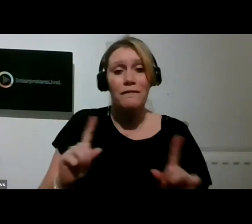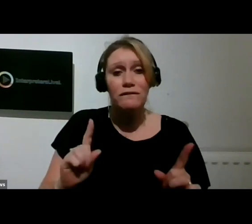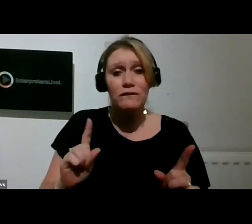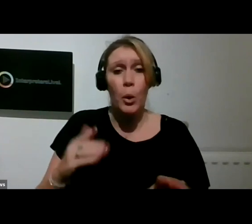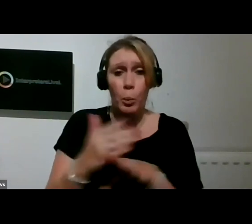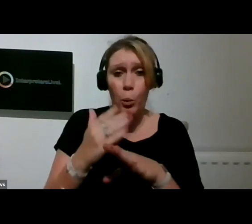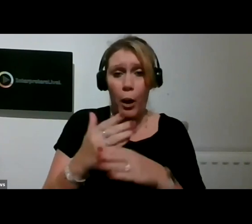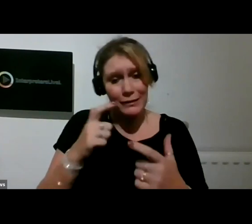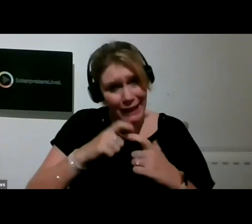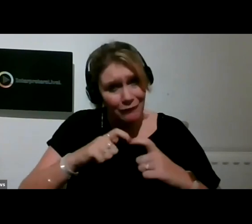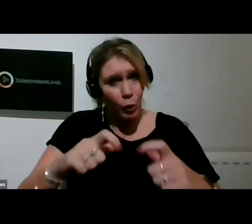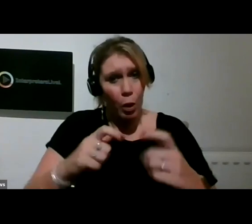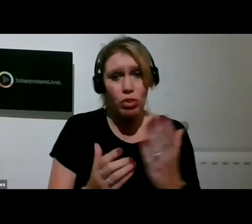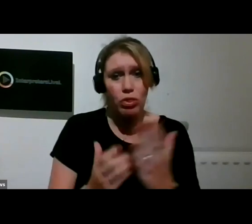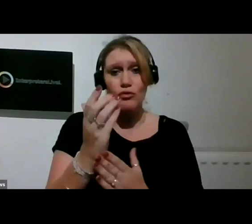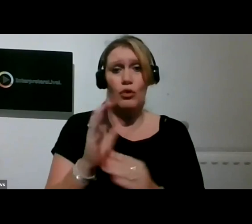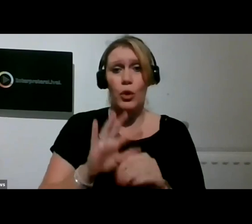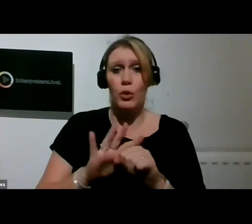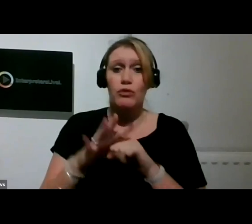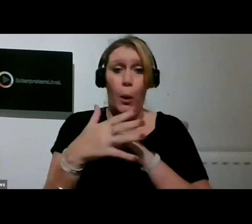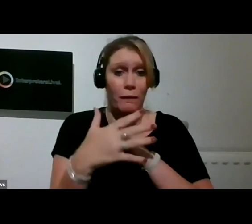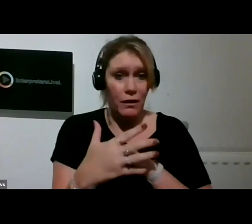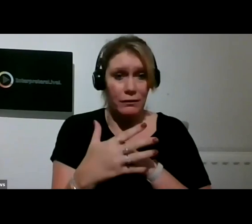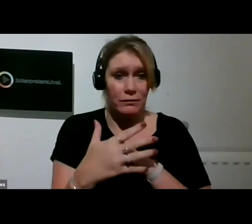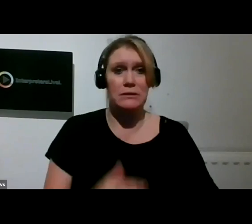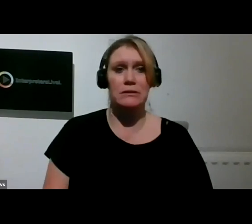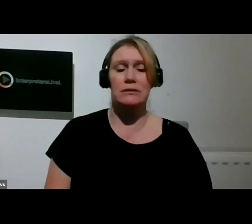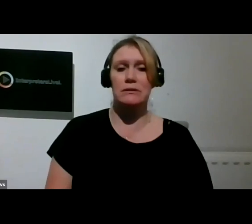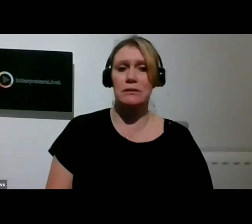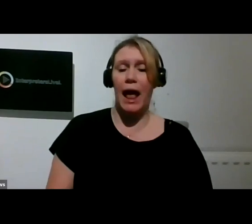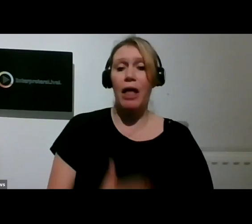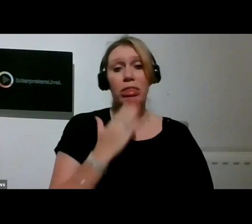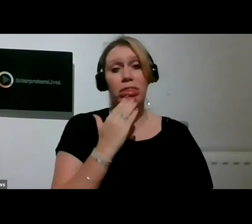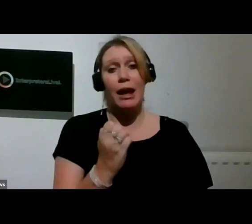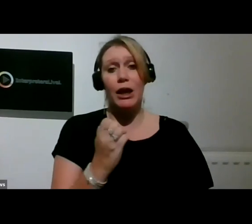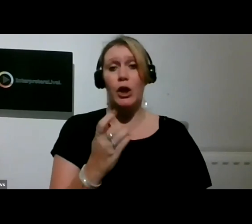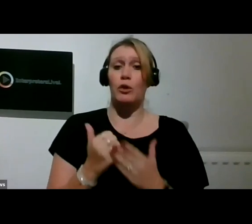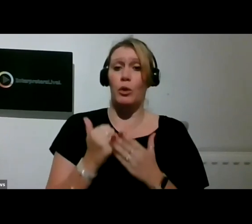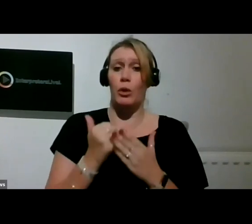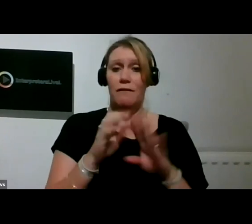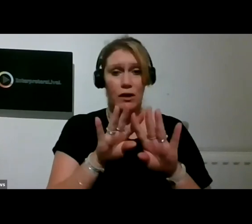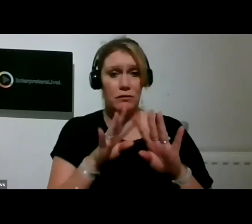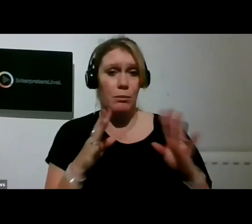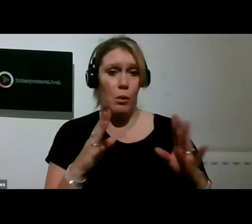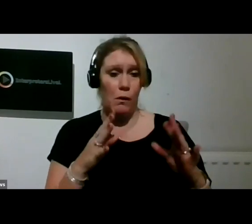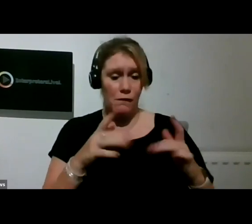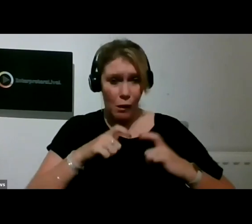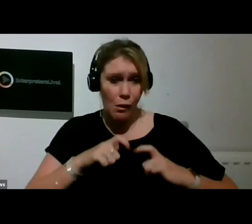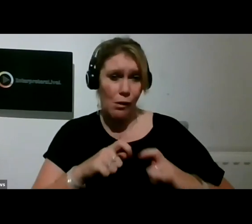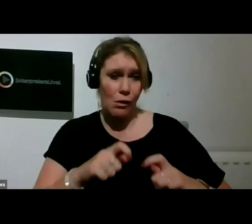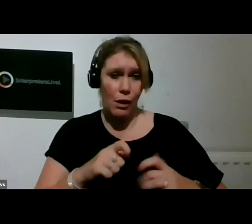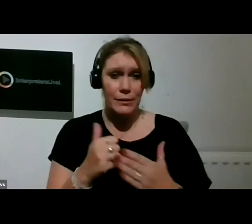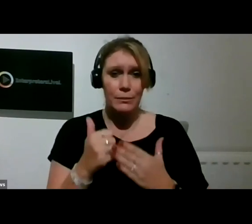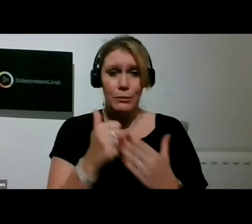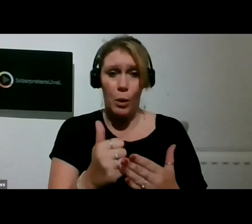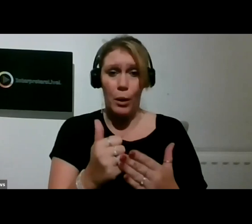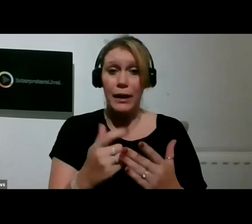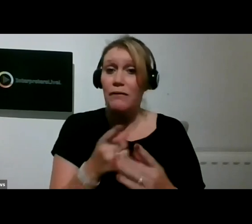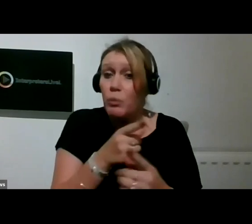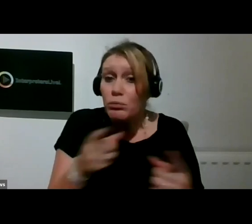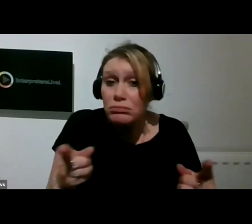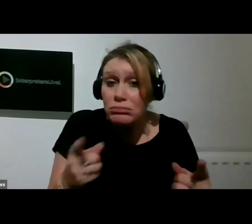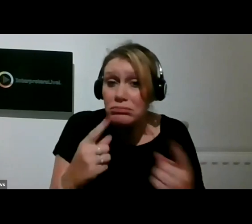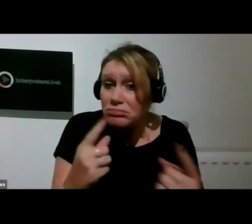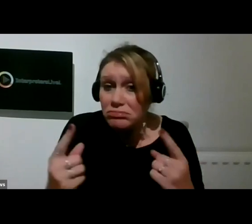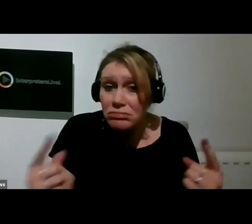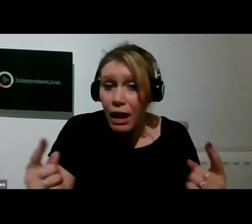Thanks as well to our Community Advisory Board for their ongoing support if you're interested in the board's work and perhaps in